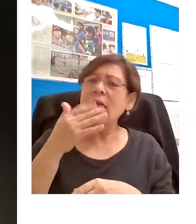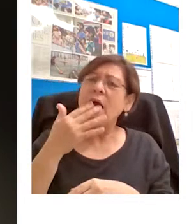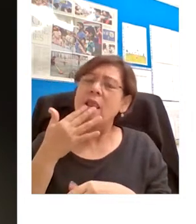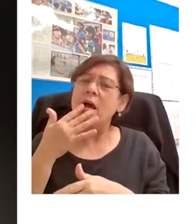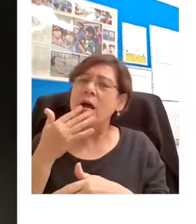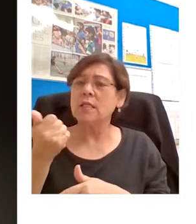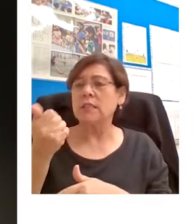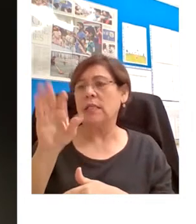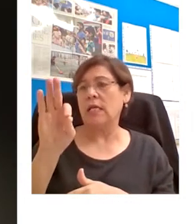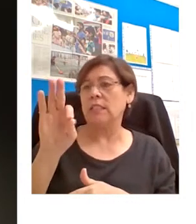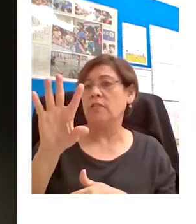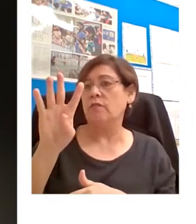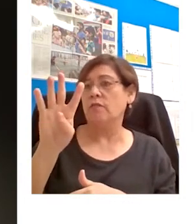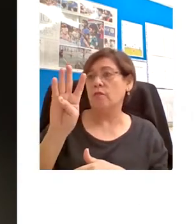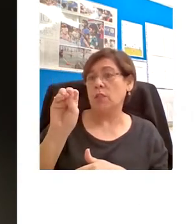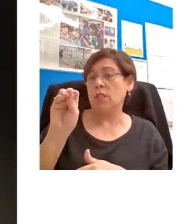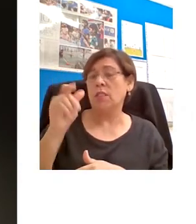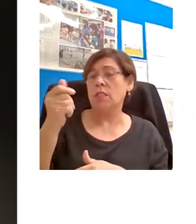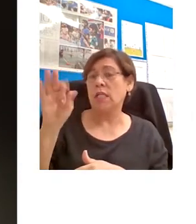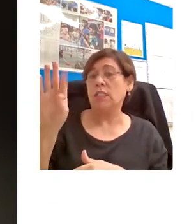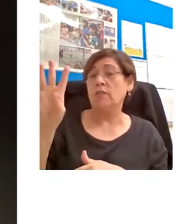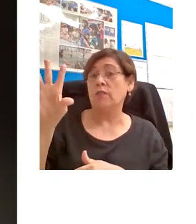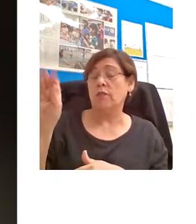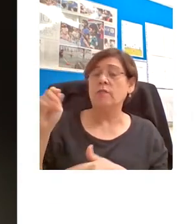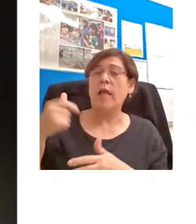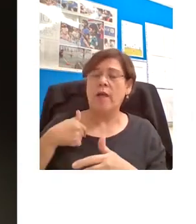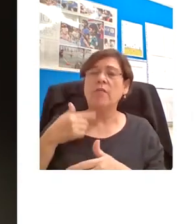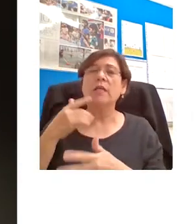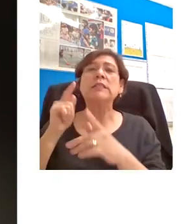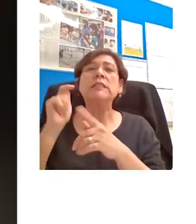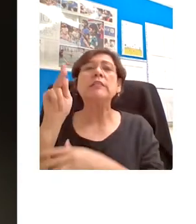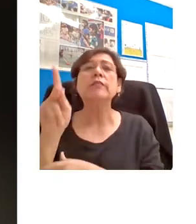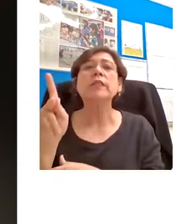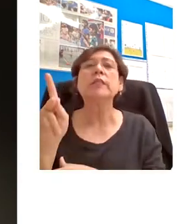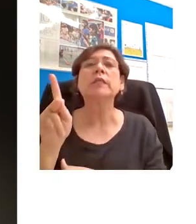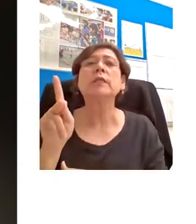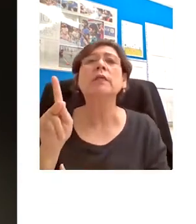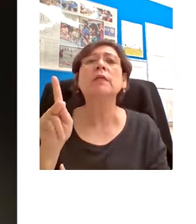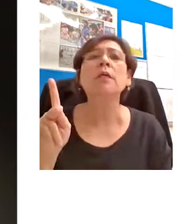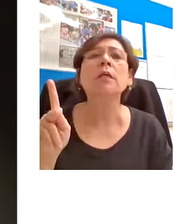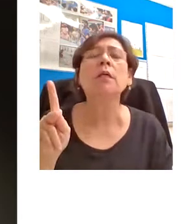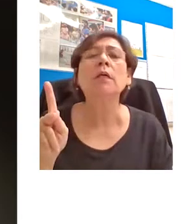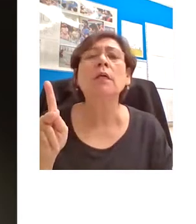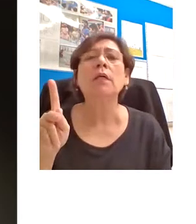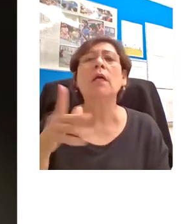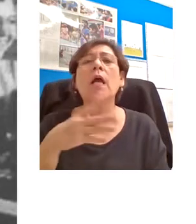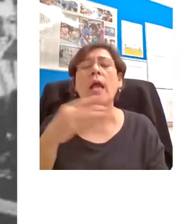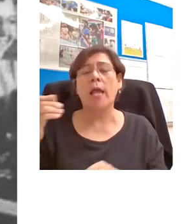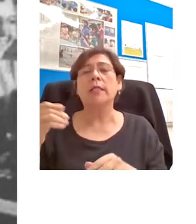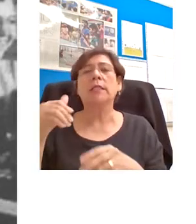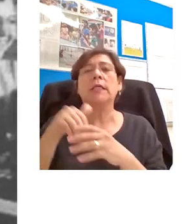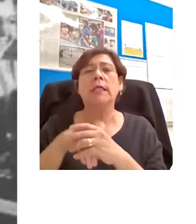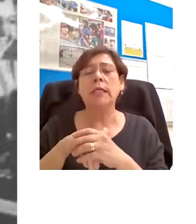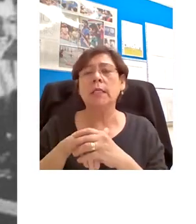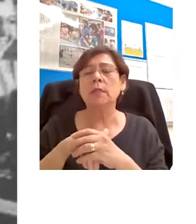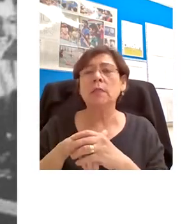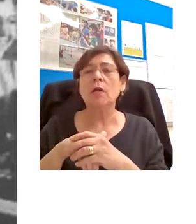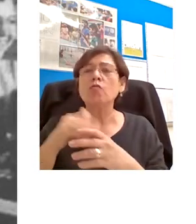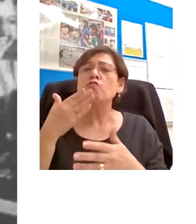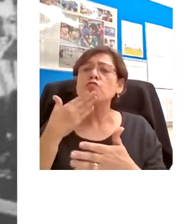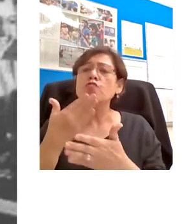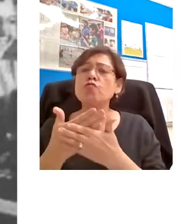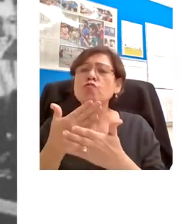1940s and 50s. I mean, obviously, these have transformed entertainment in all kinds of ways. But again,